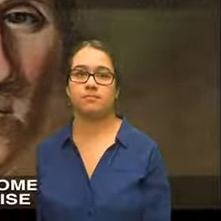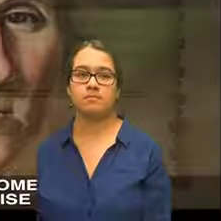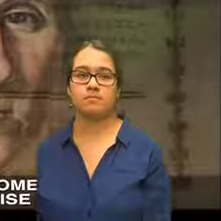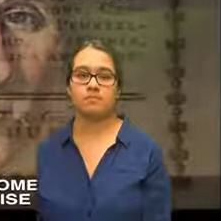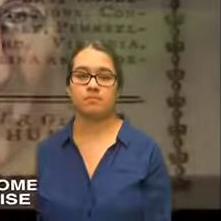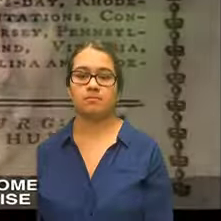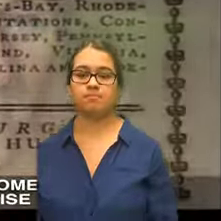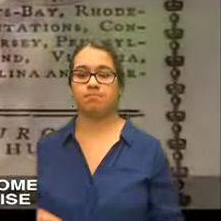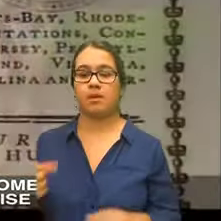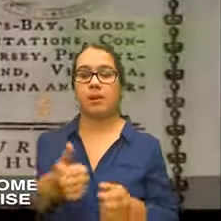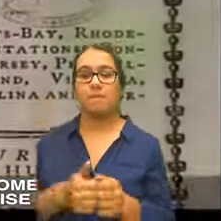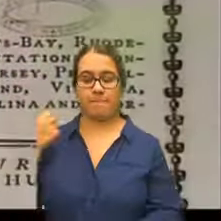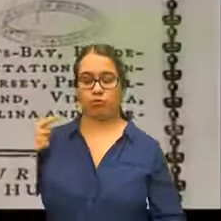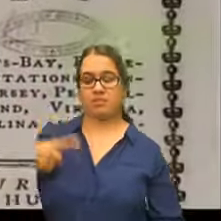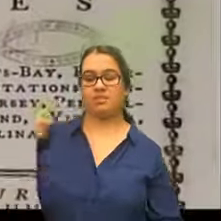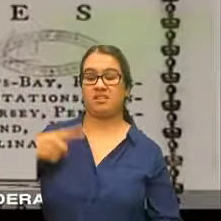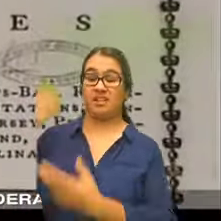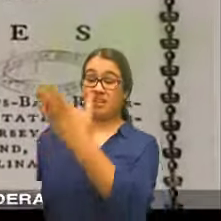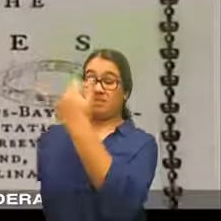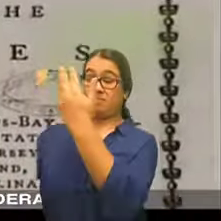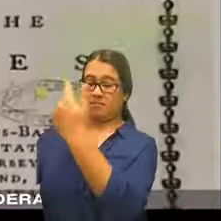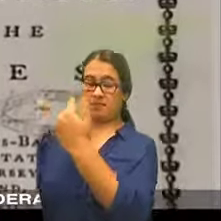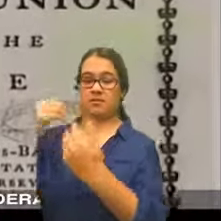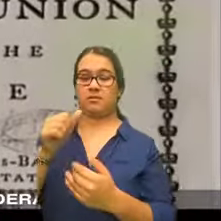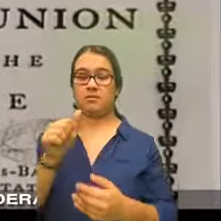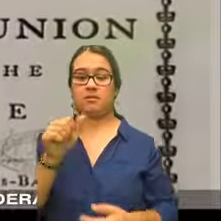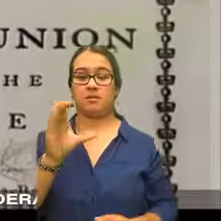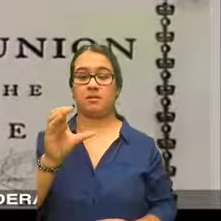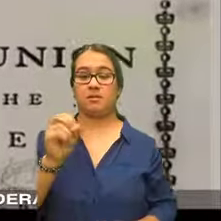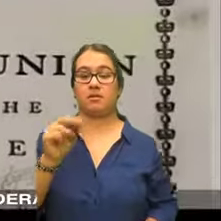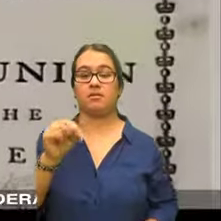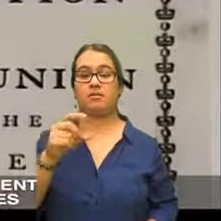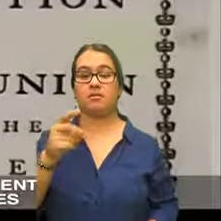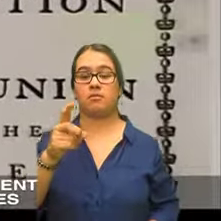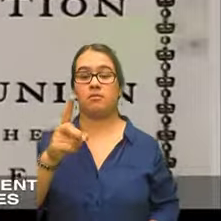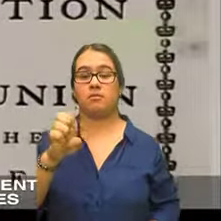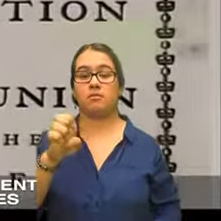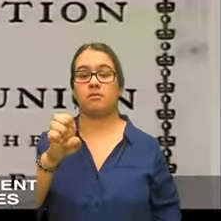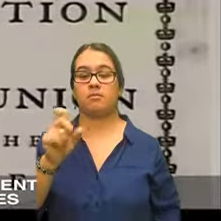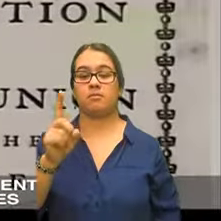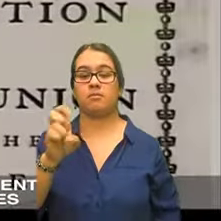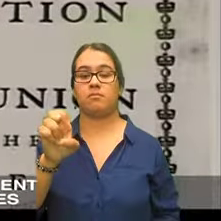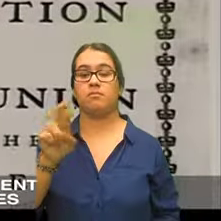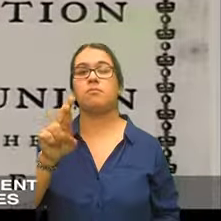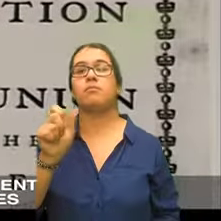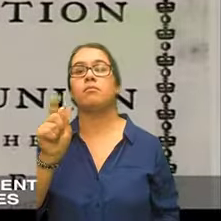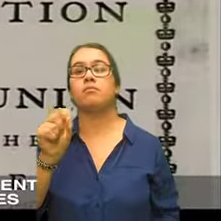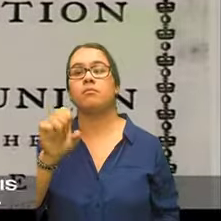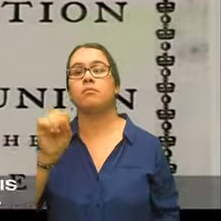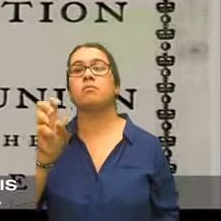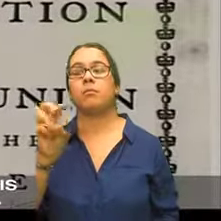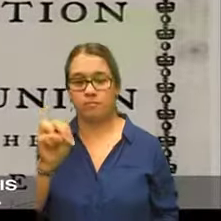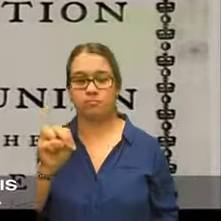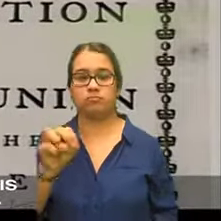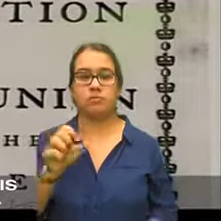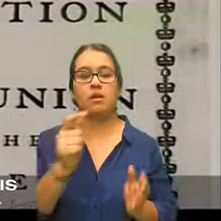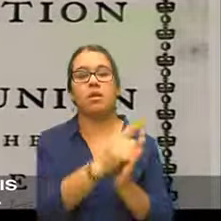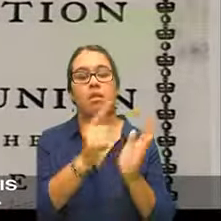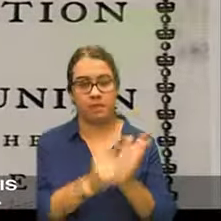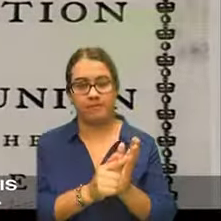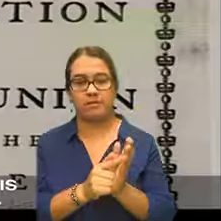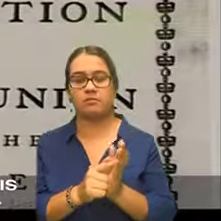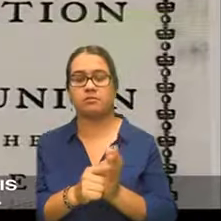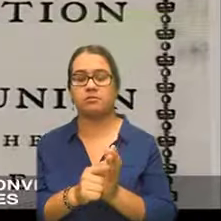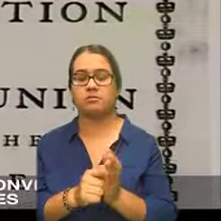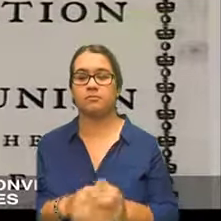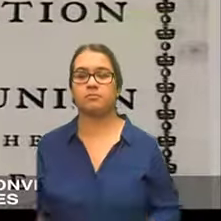Most delegates come expecting to revise the Articles of Confederation the loose agreement among the states which is the basis of their